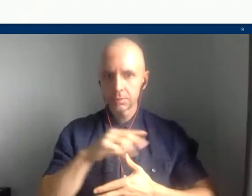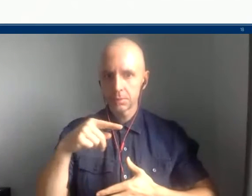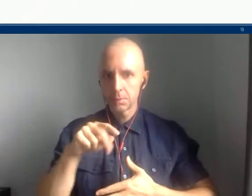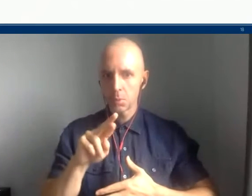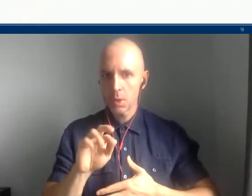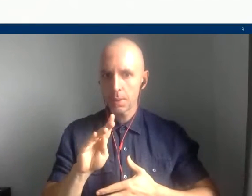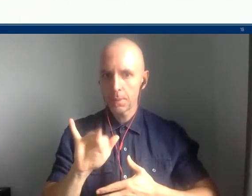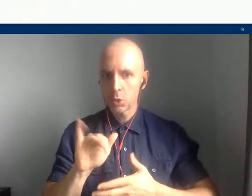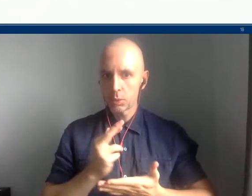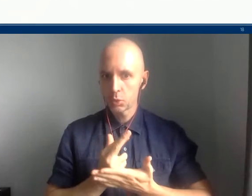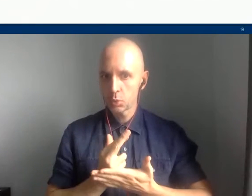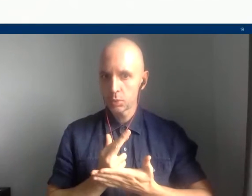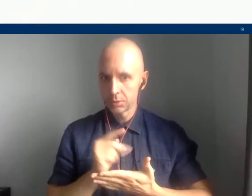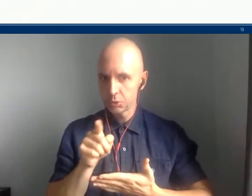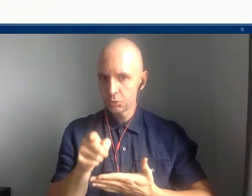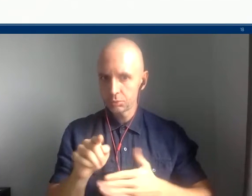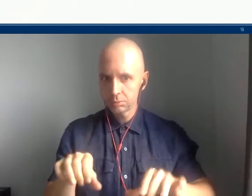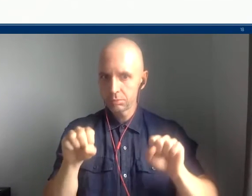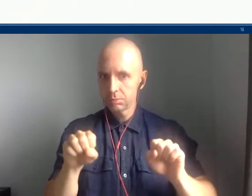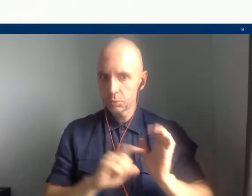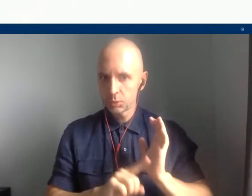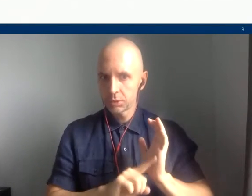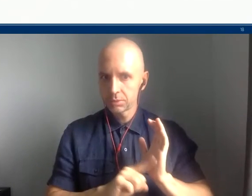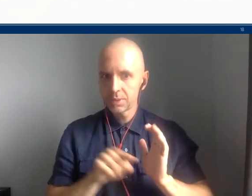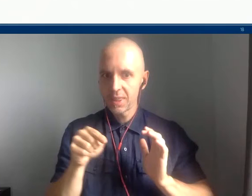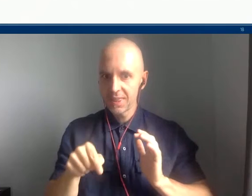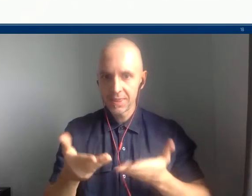texts, these objects in the past before?